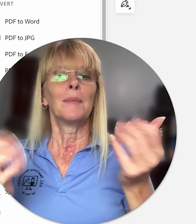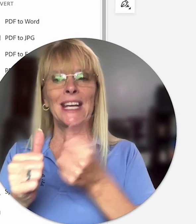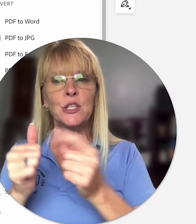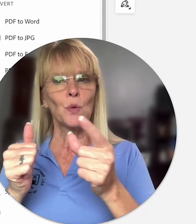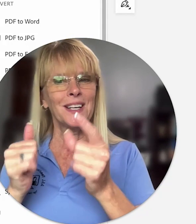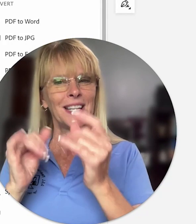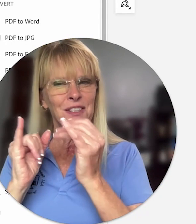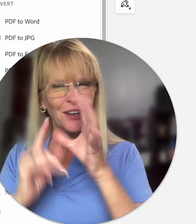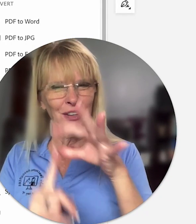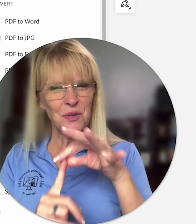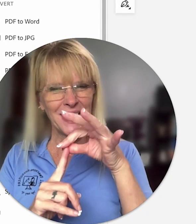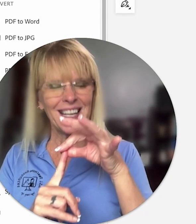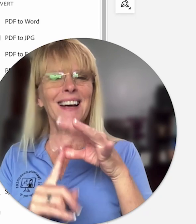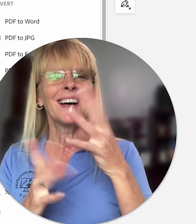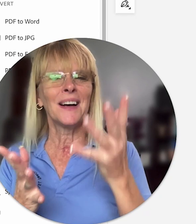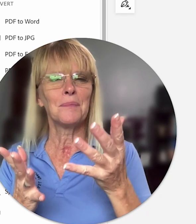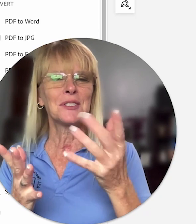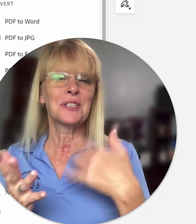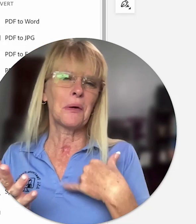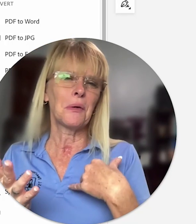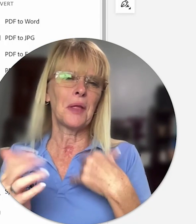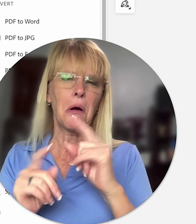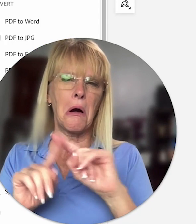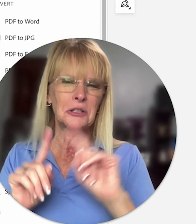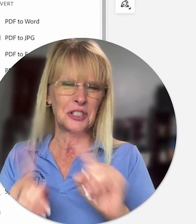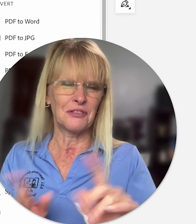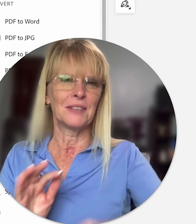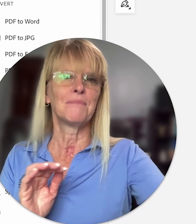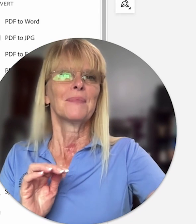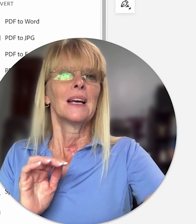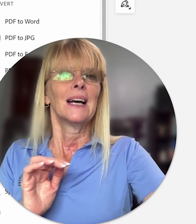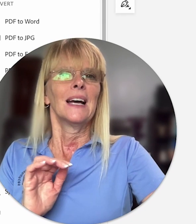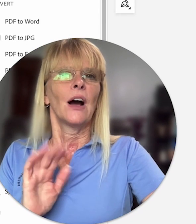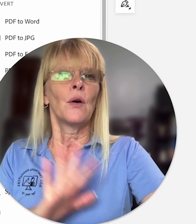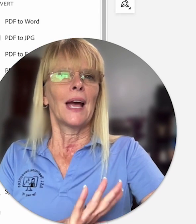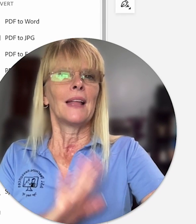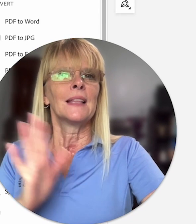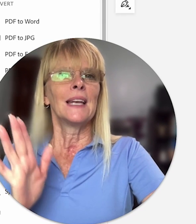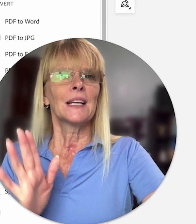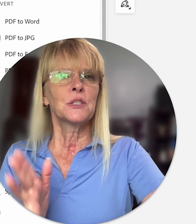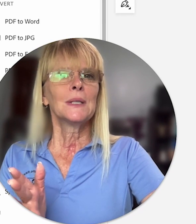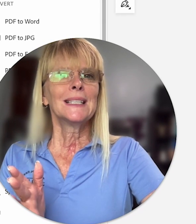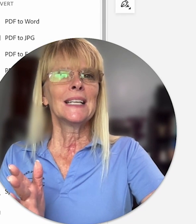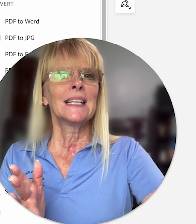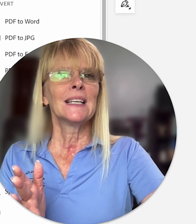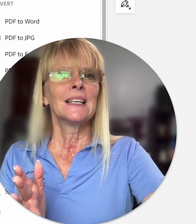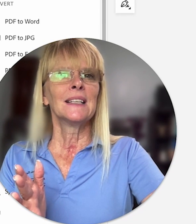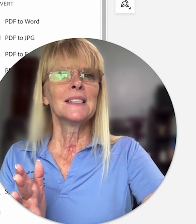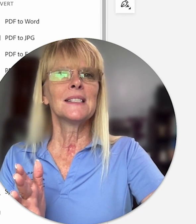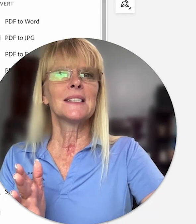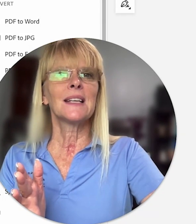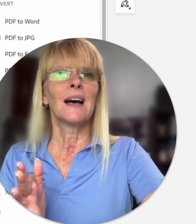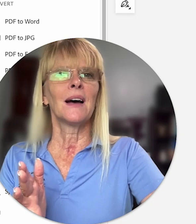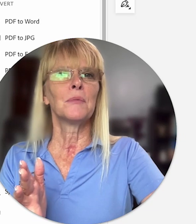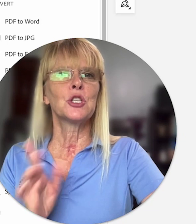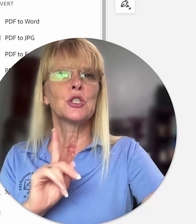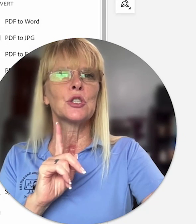each one is very unique so they are all different okay the next one is